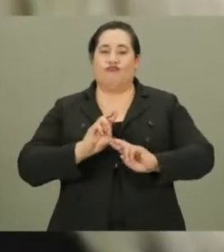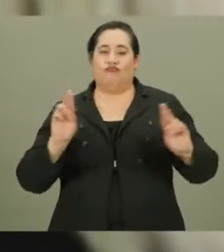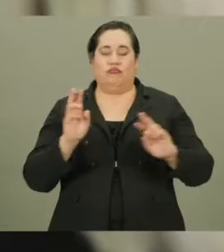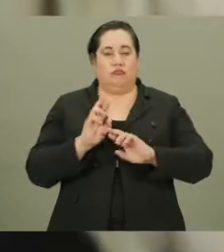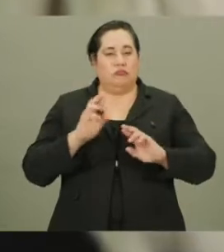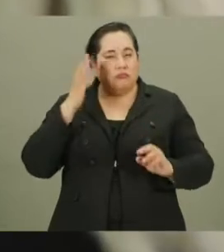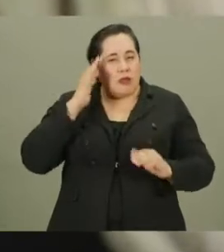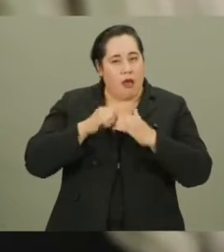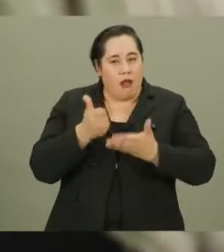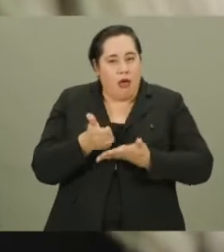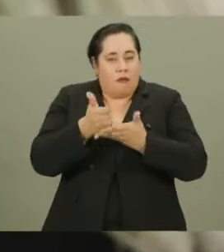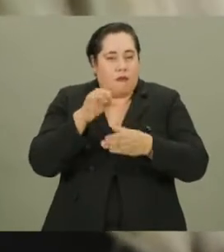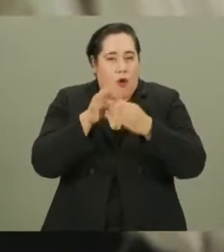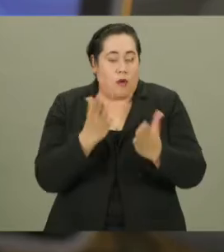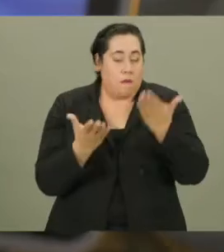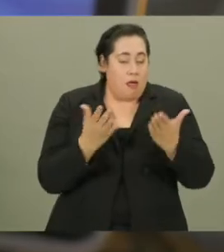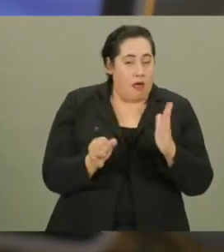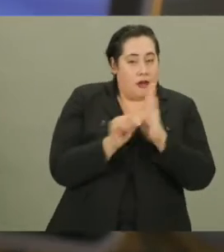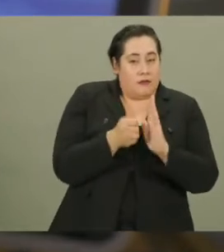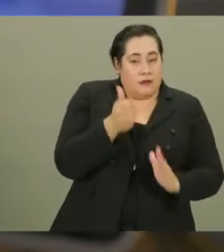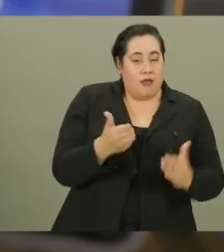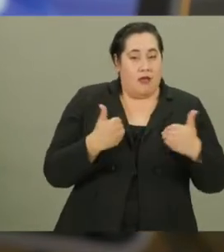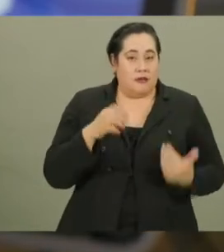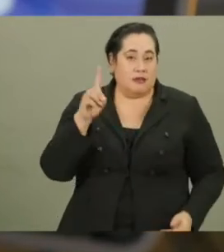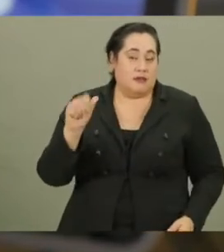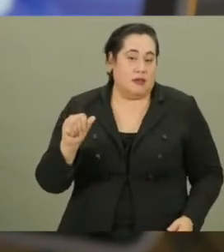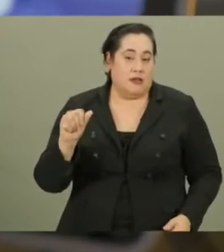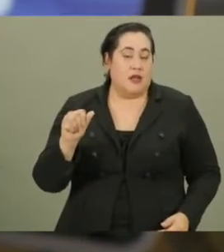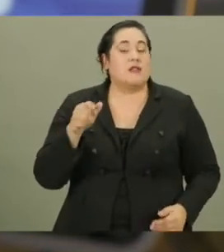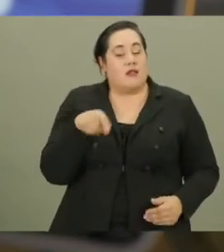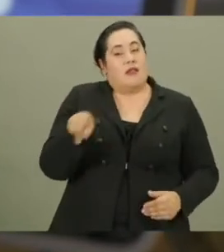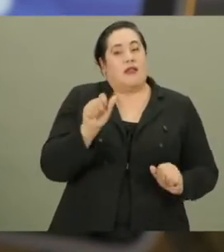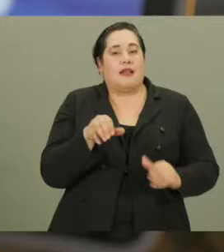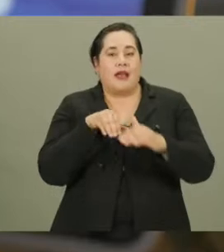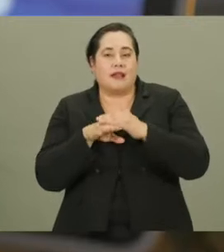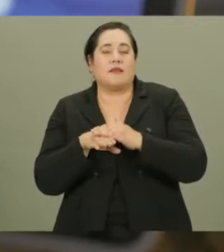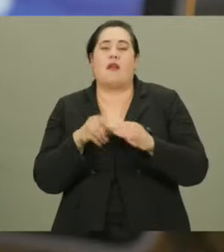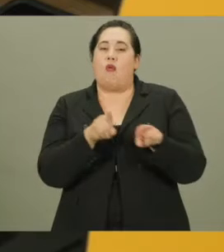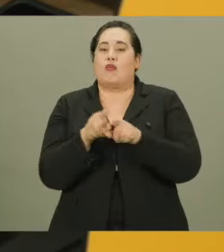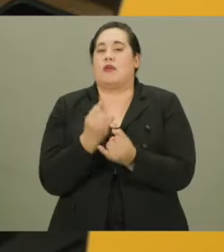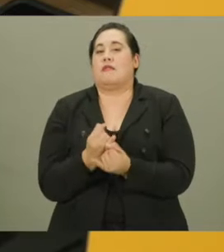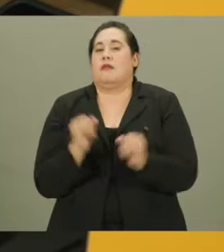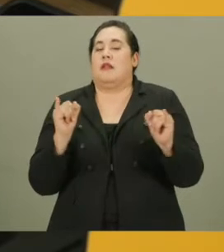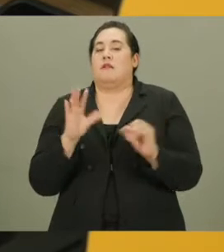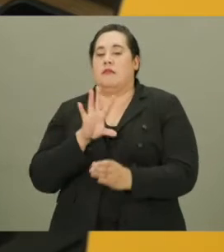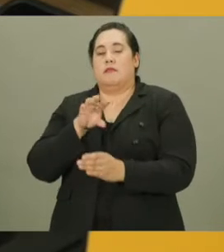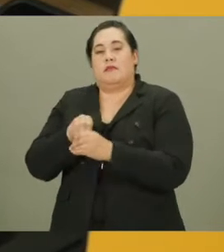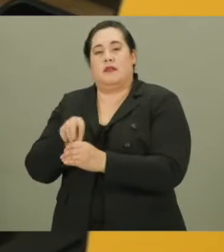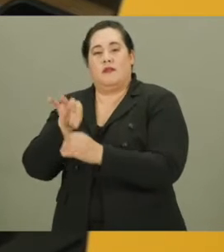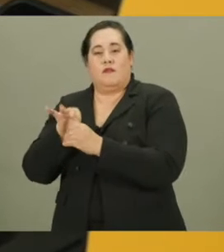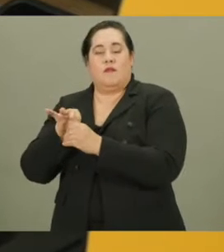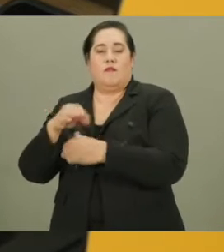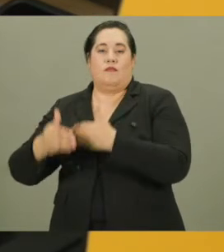that you are prepared and know how to help a voter who may identify as having a disability so they can accessibly and independently